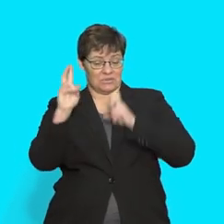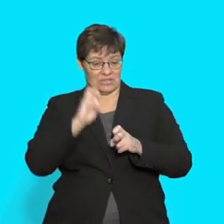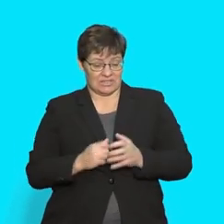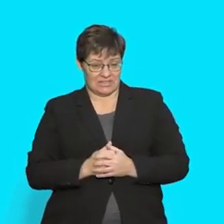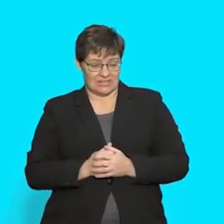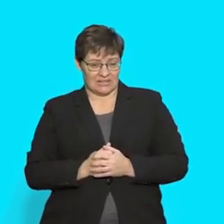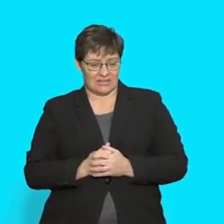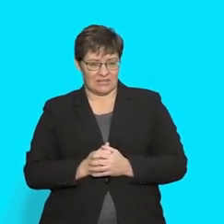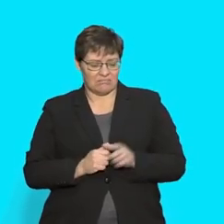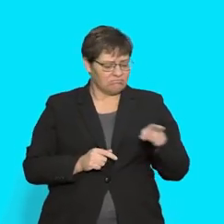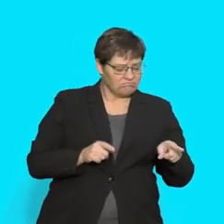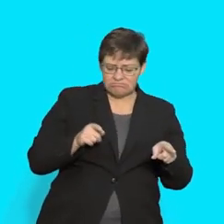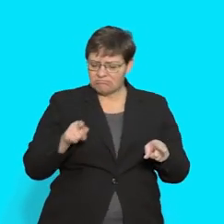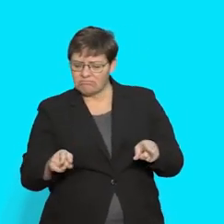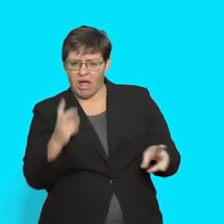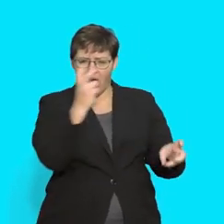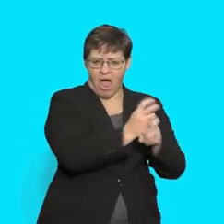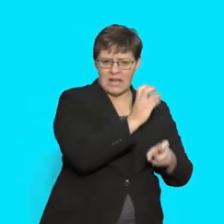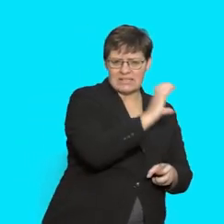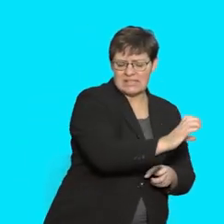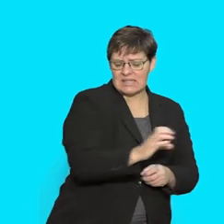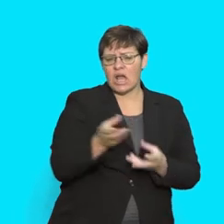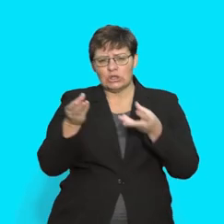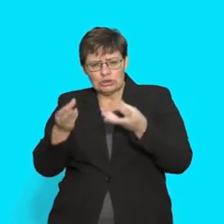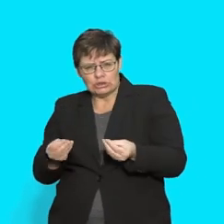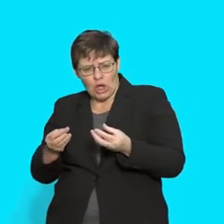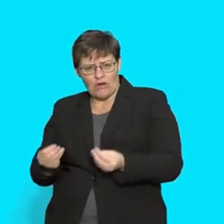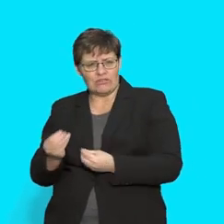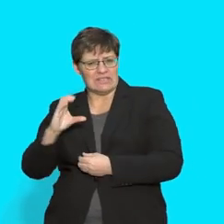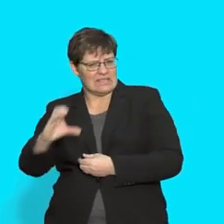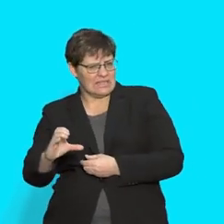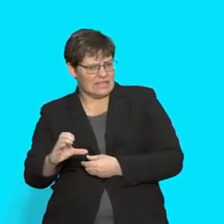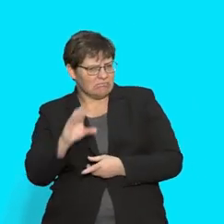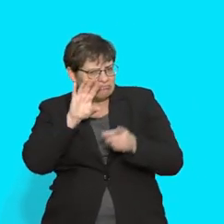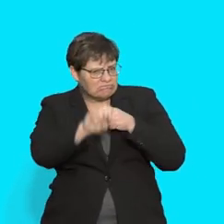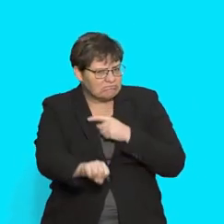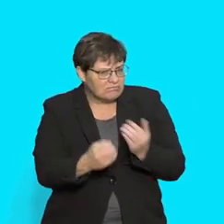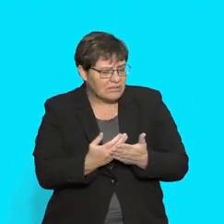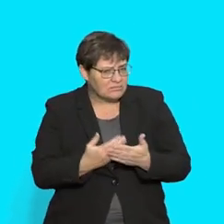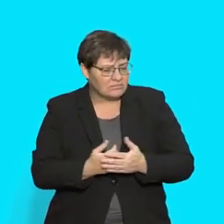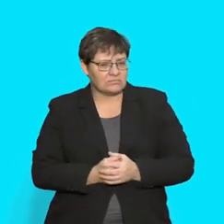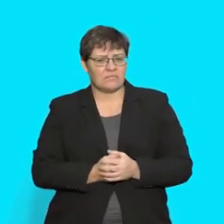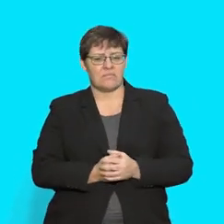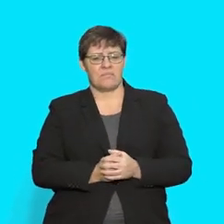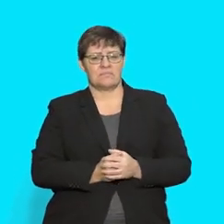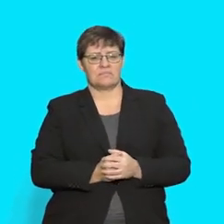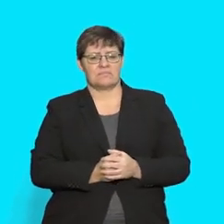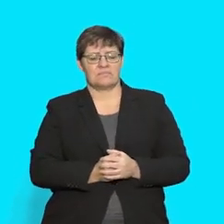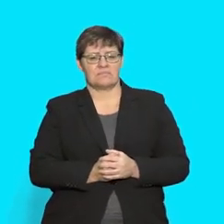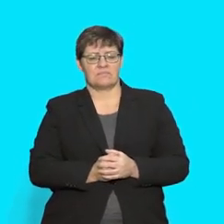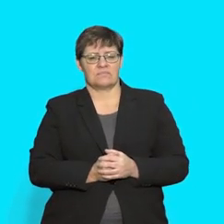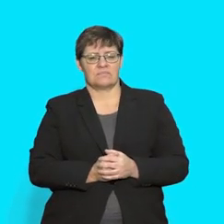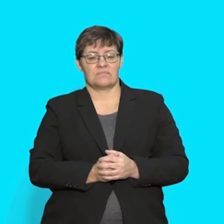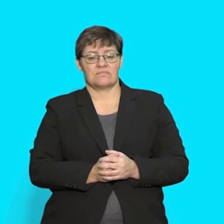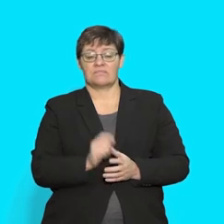which words have a hard C sound and which words have a soft C sound? Listen carefully The first